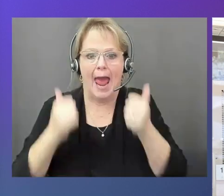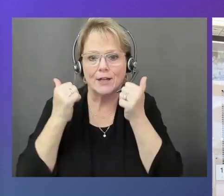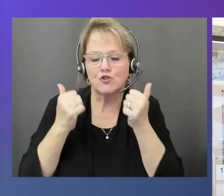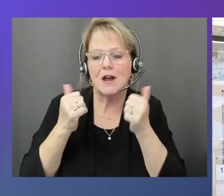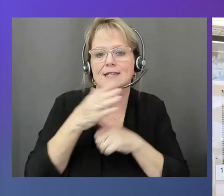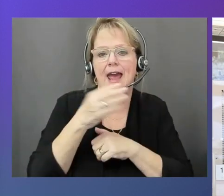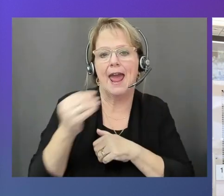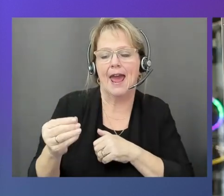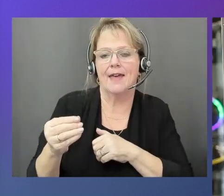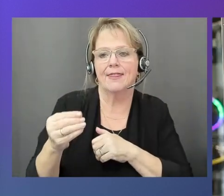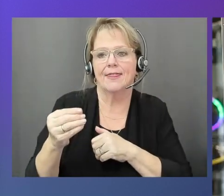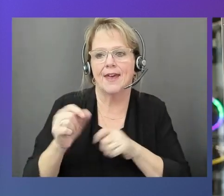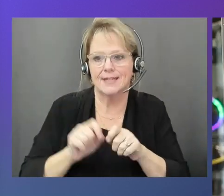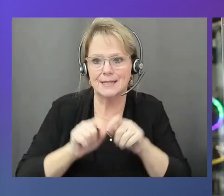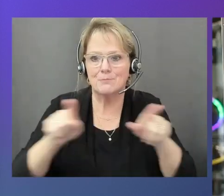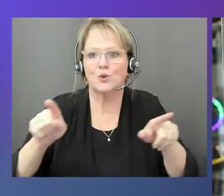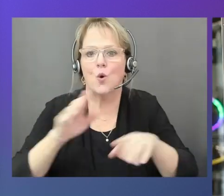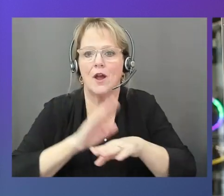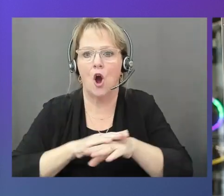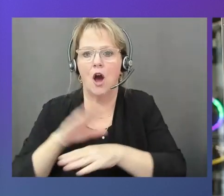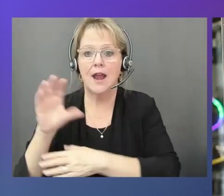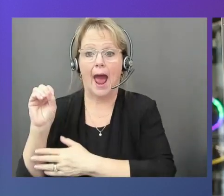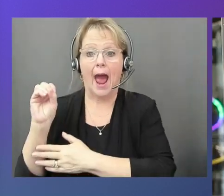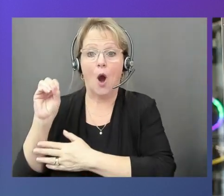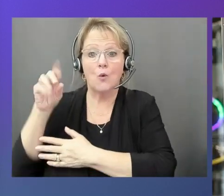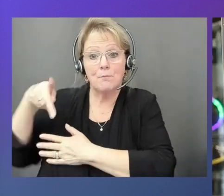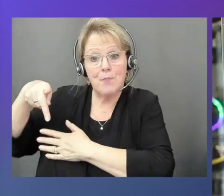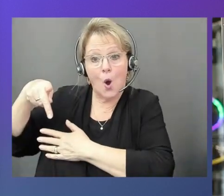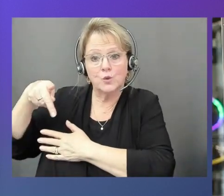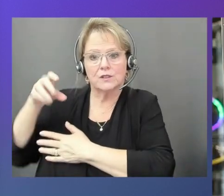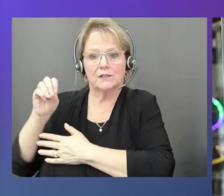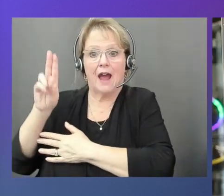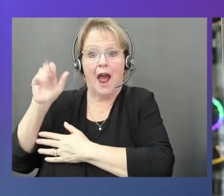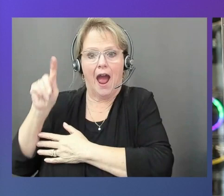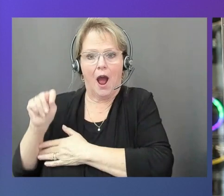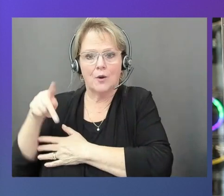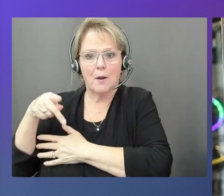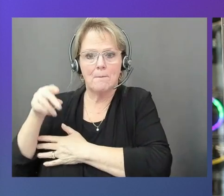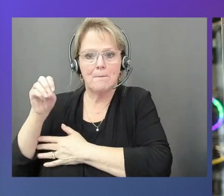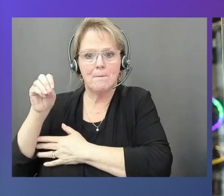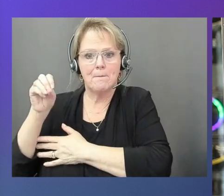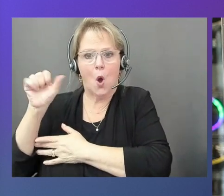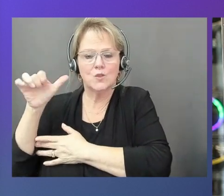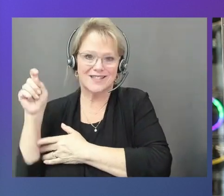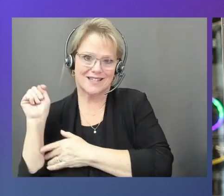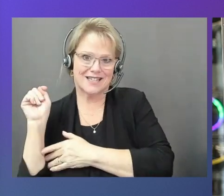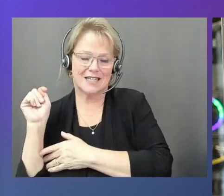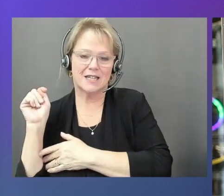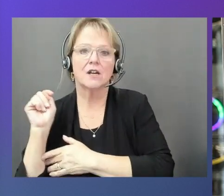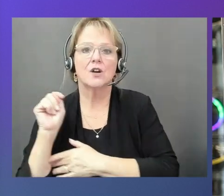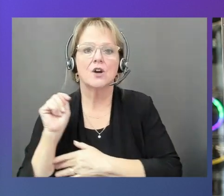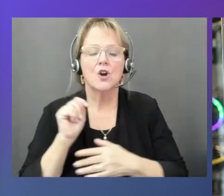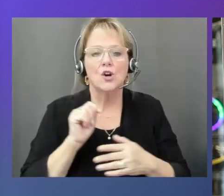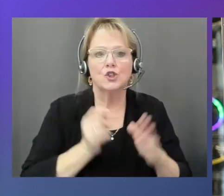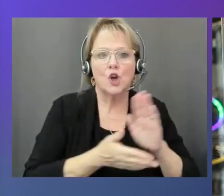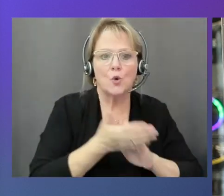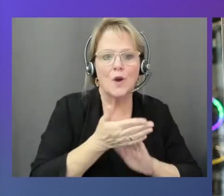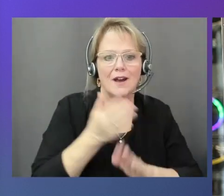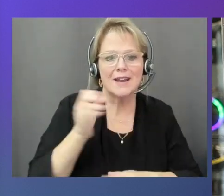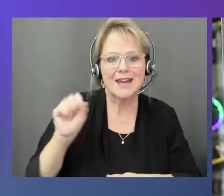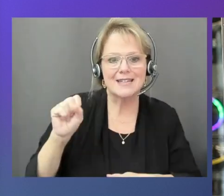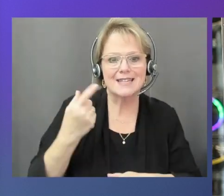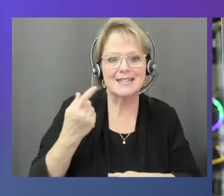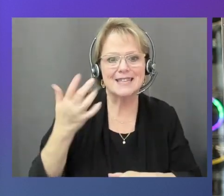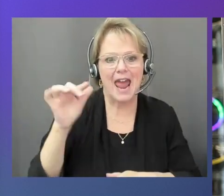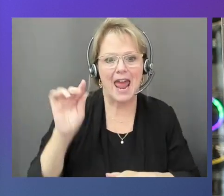We're going to show it to you later. So running SageMaker on Outpost, it just opens, feel like, so